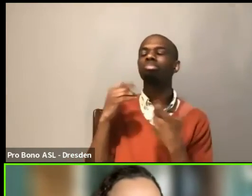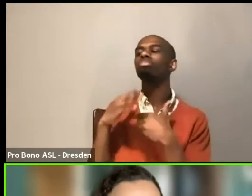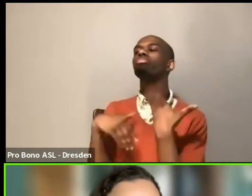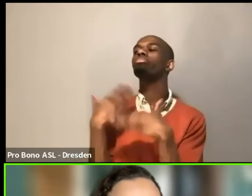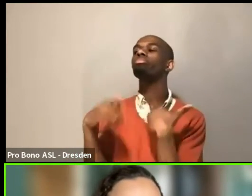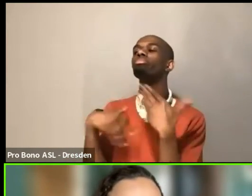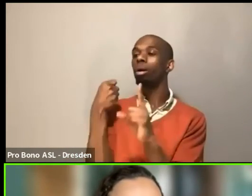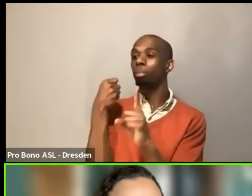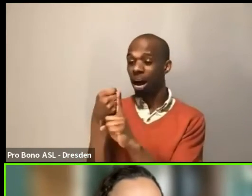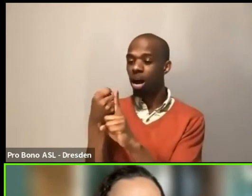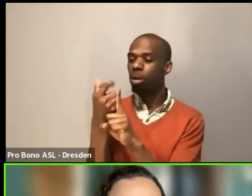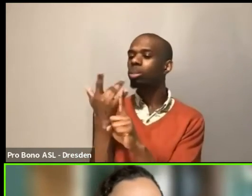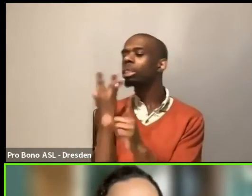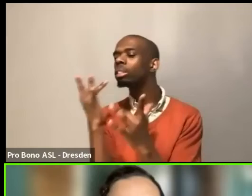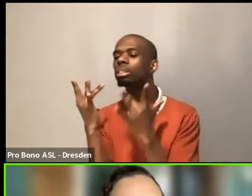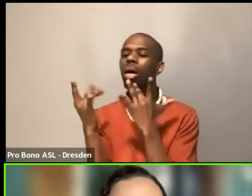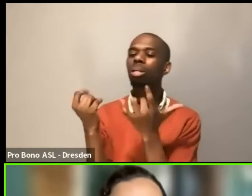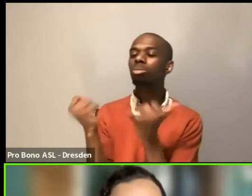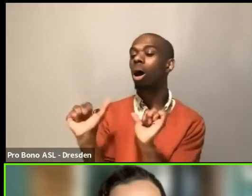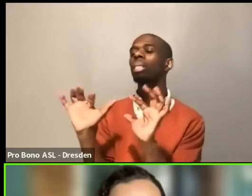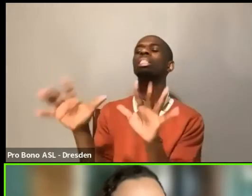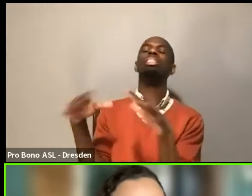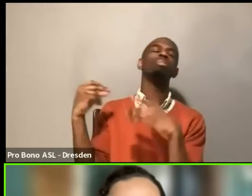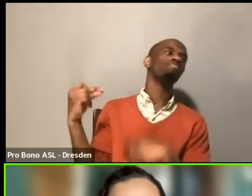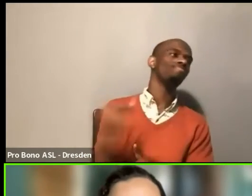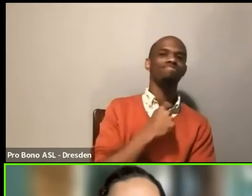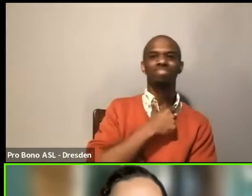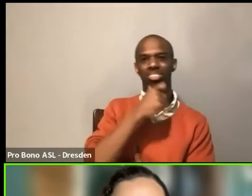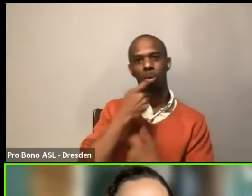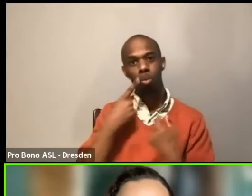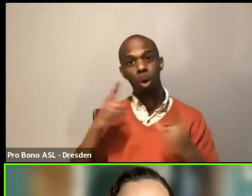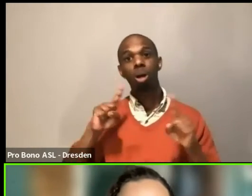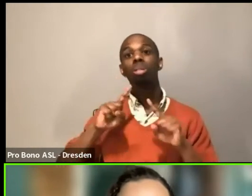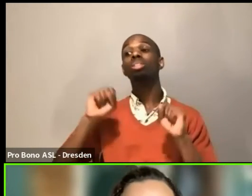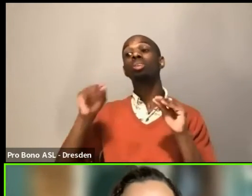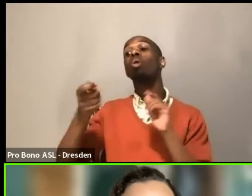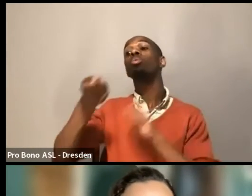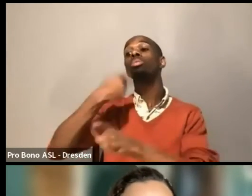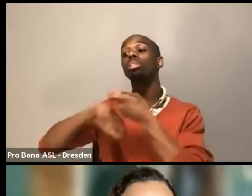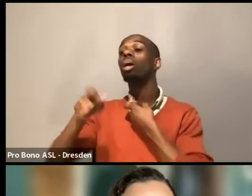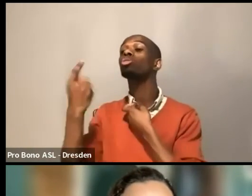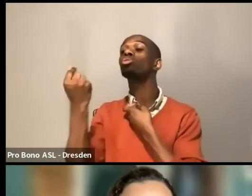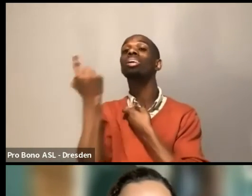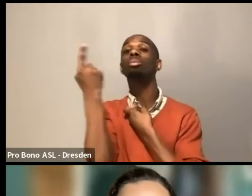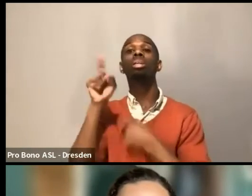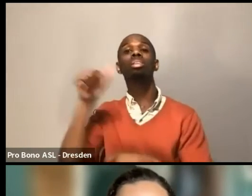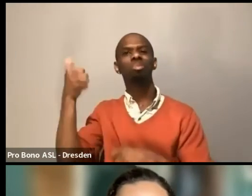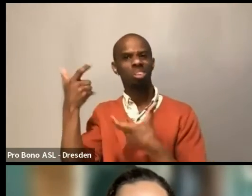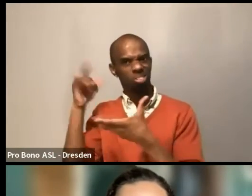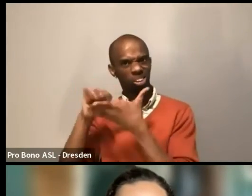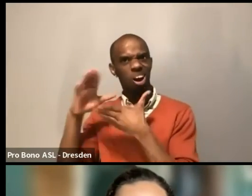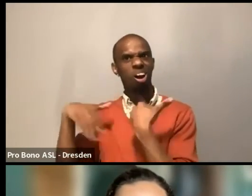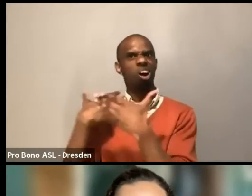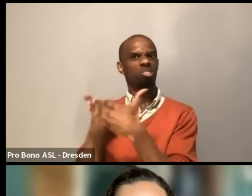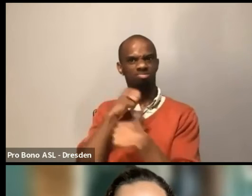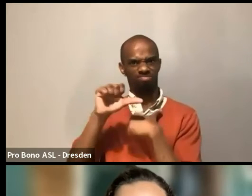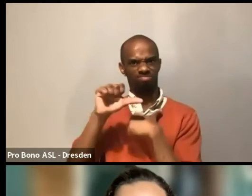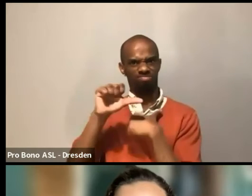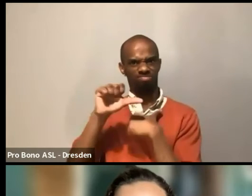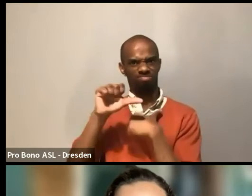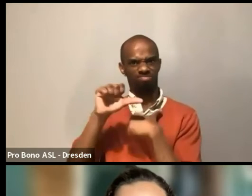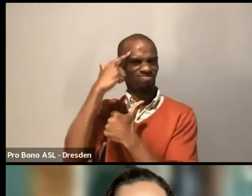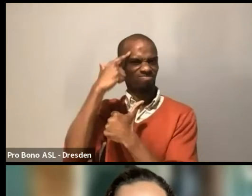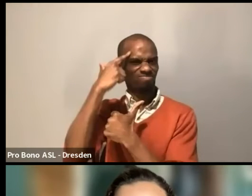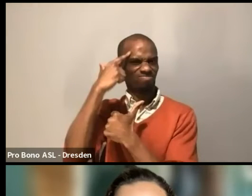have the impact that I wanted it. So try something different and see if it's better. Yeah. I love that. And I